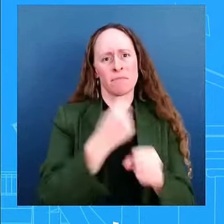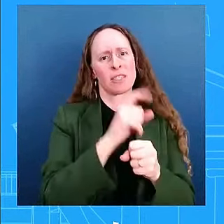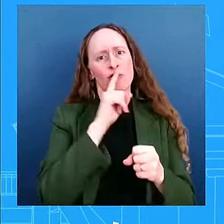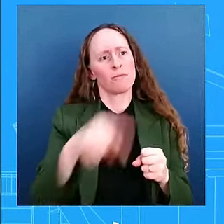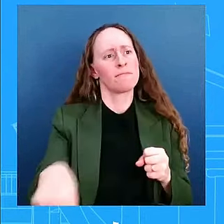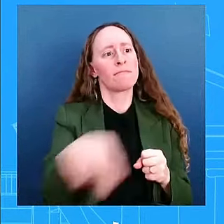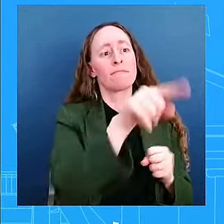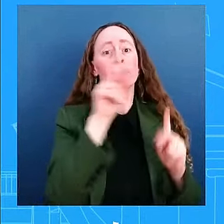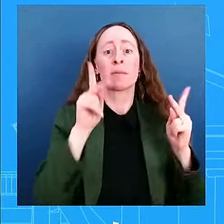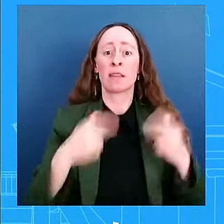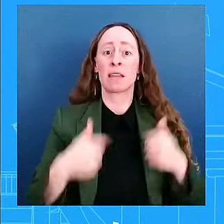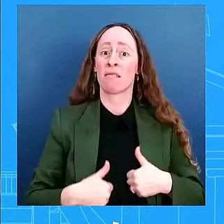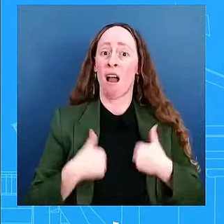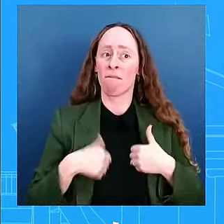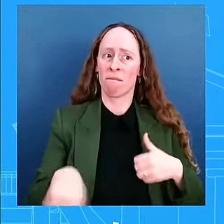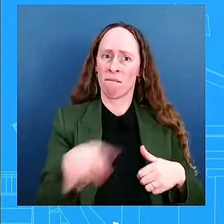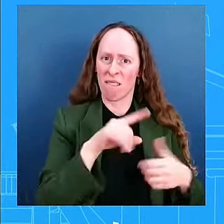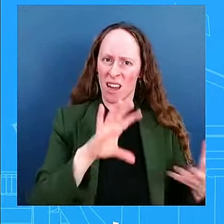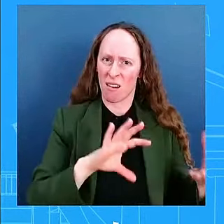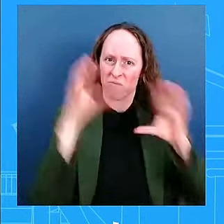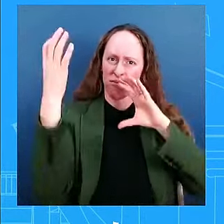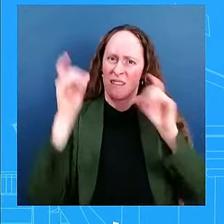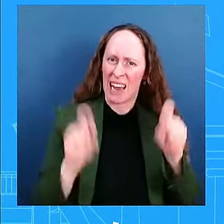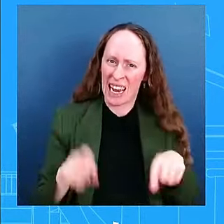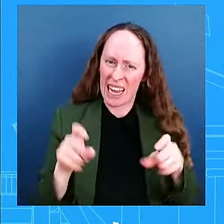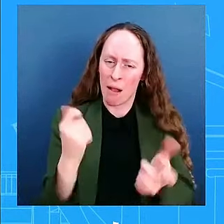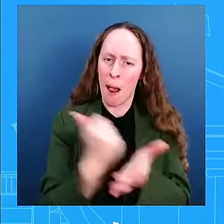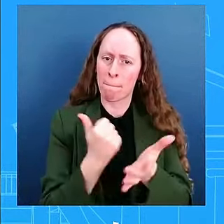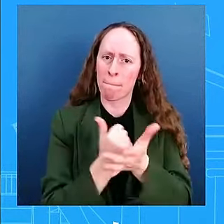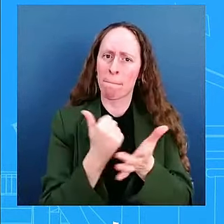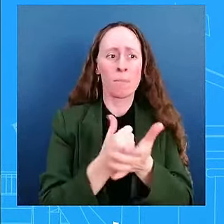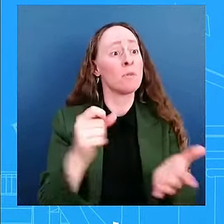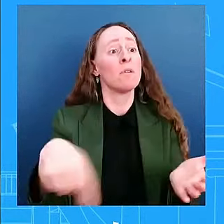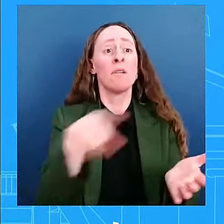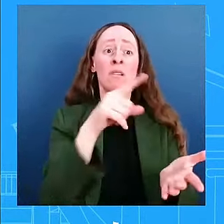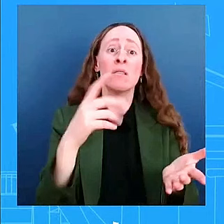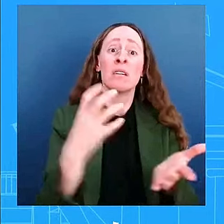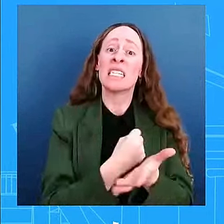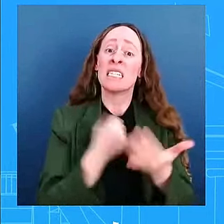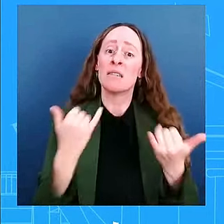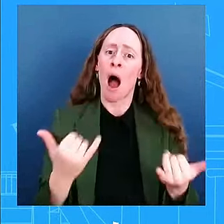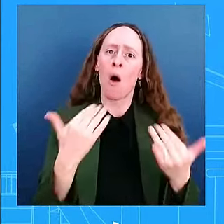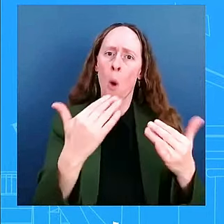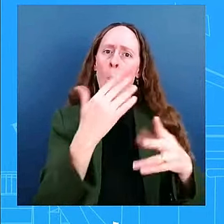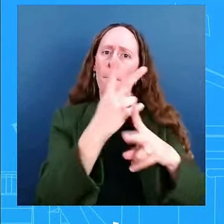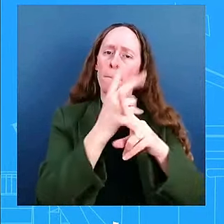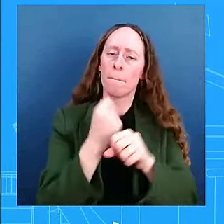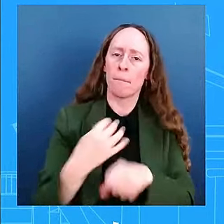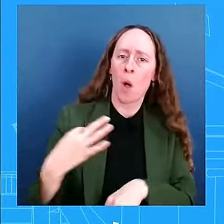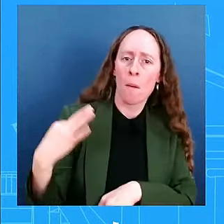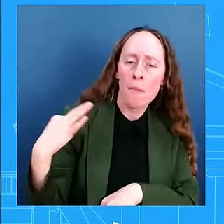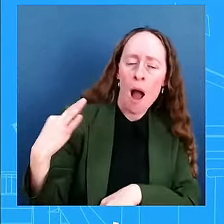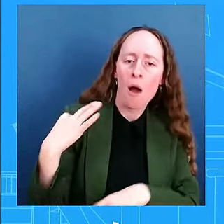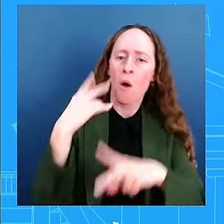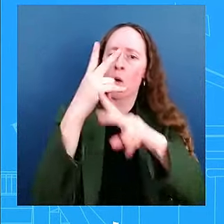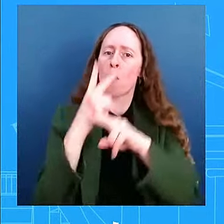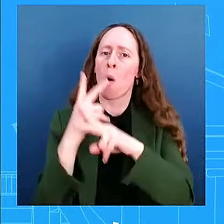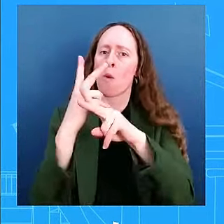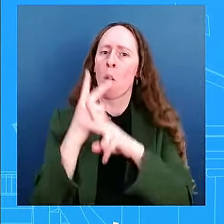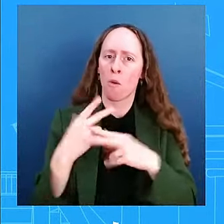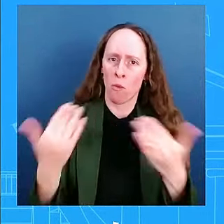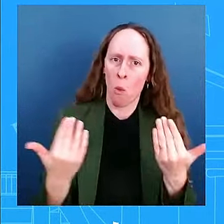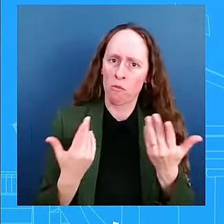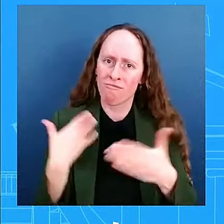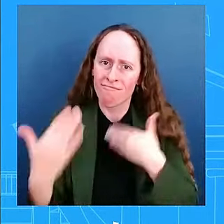particular resources, they continue to apply for loans and SBA is going to continue to process, uh, those applications. But Speaker Johnson made a commitment,